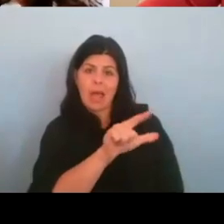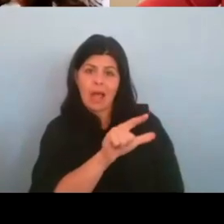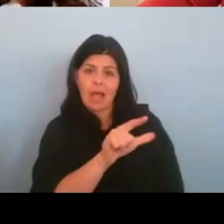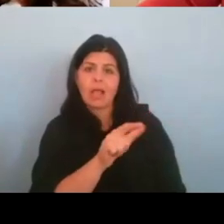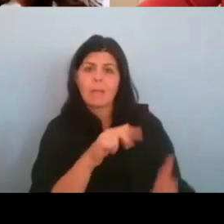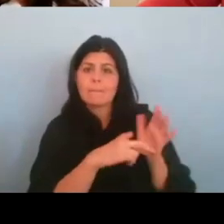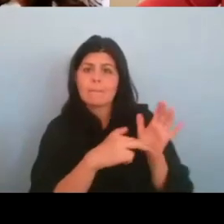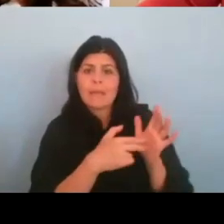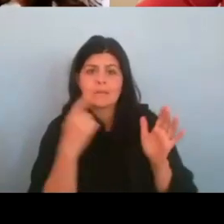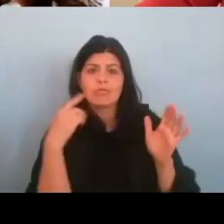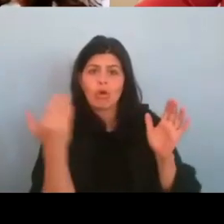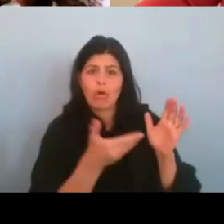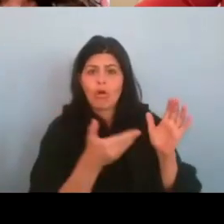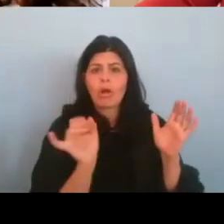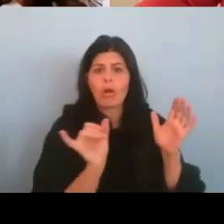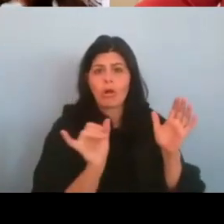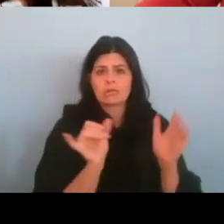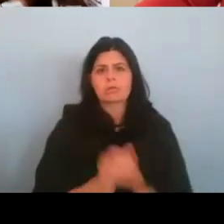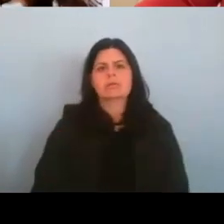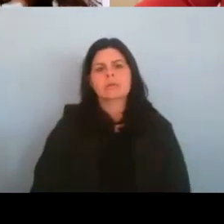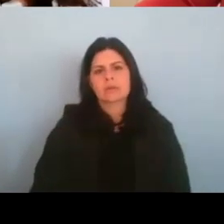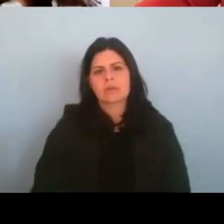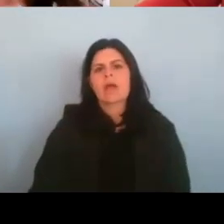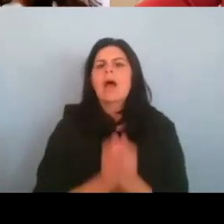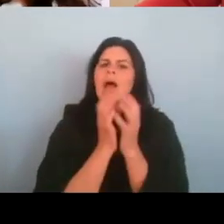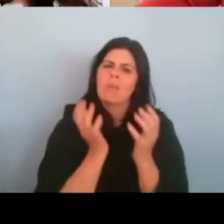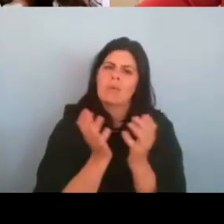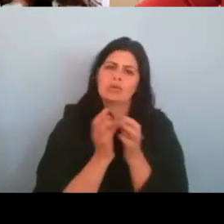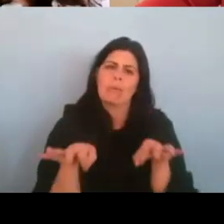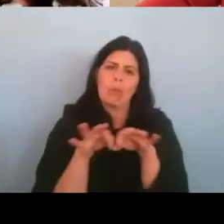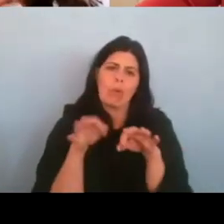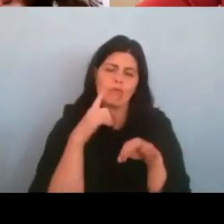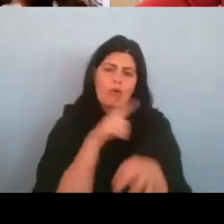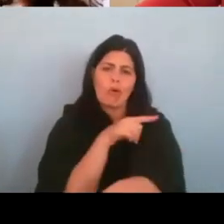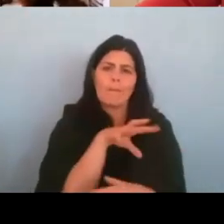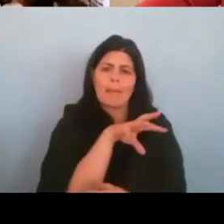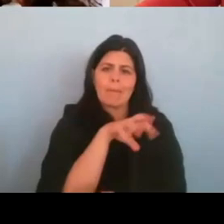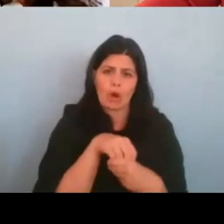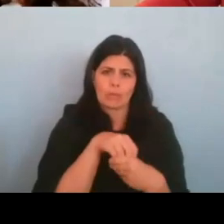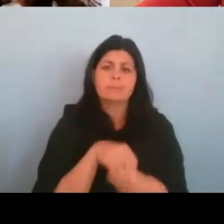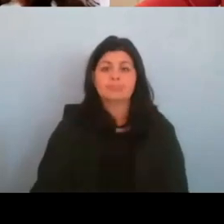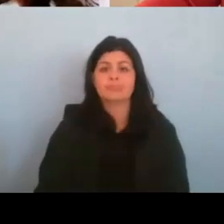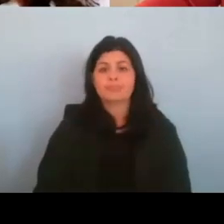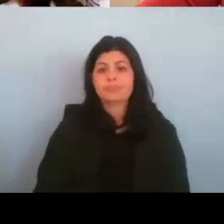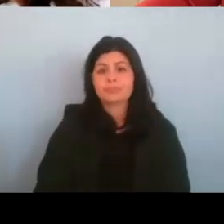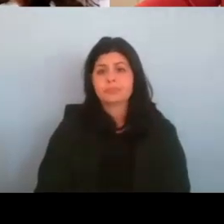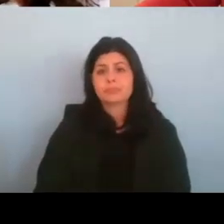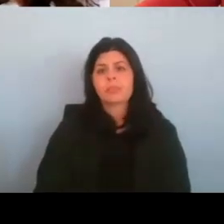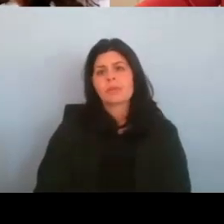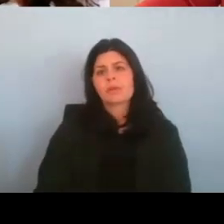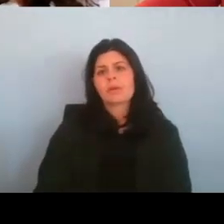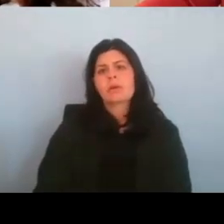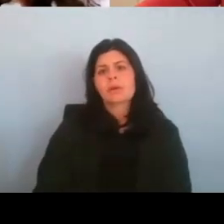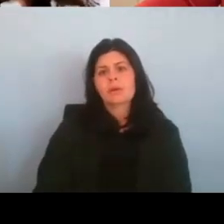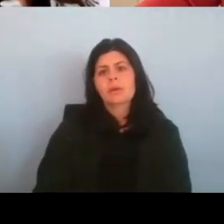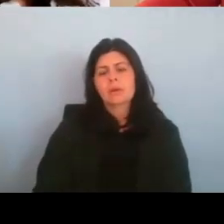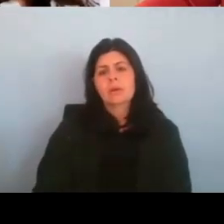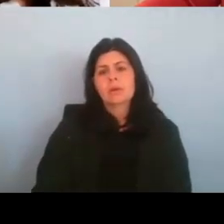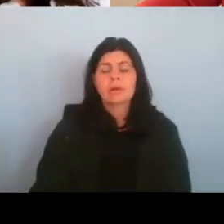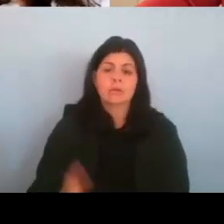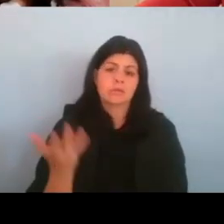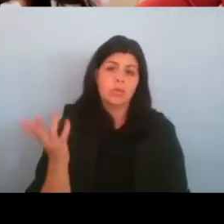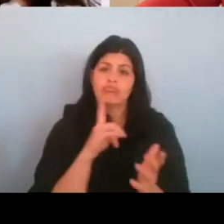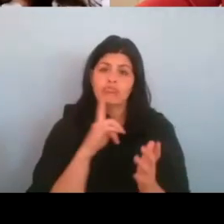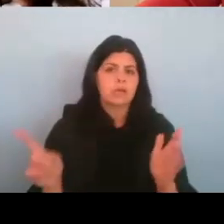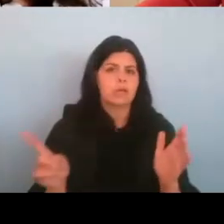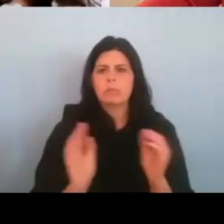you see, um, how important it is to be a part. So I think, I think the film draws those connections really